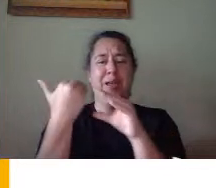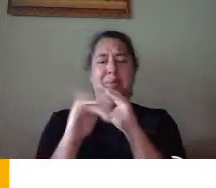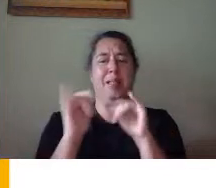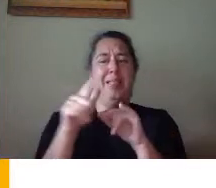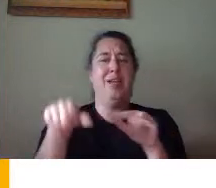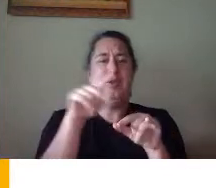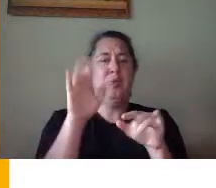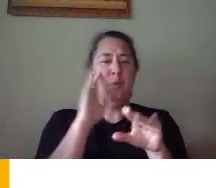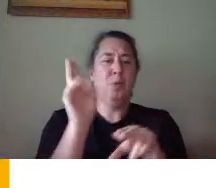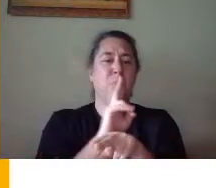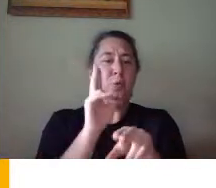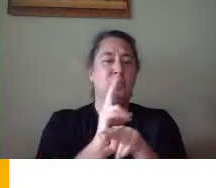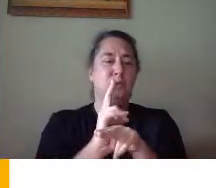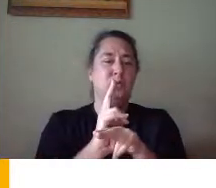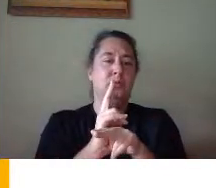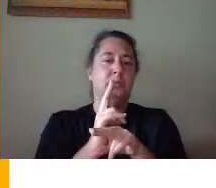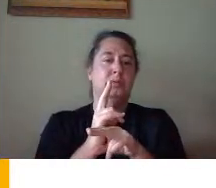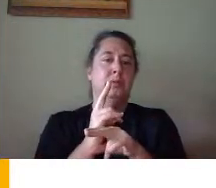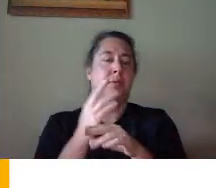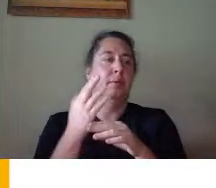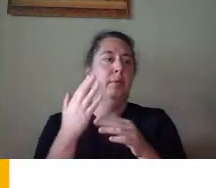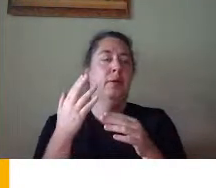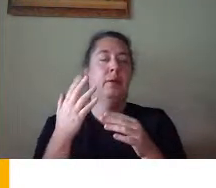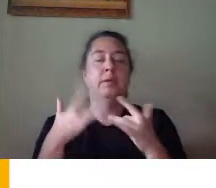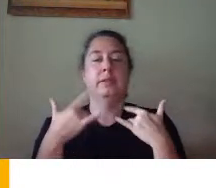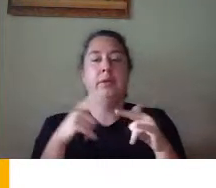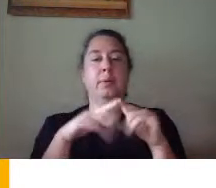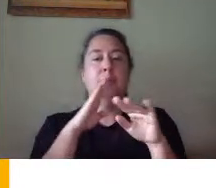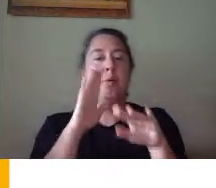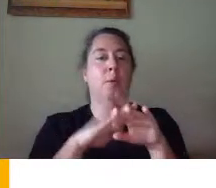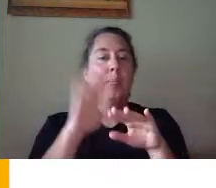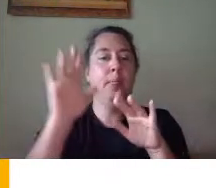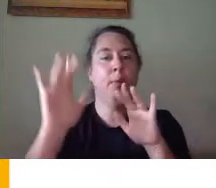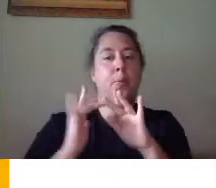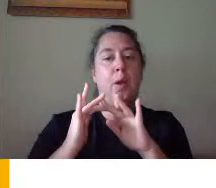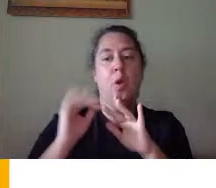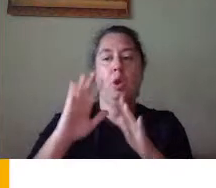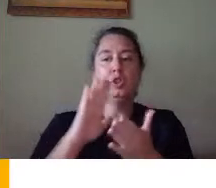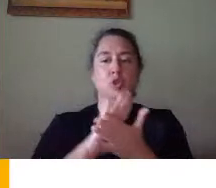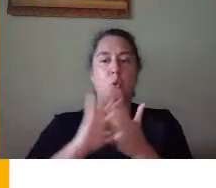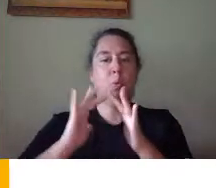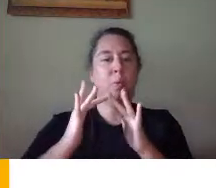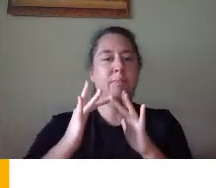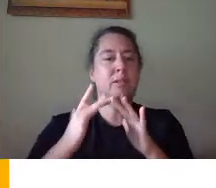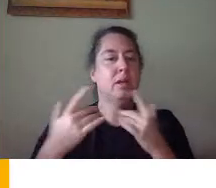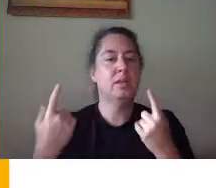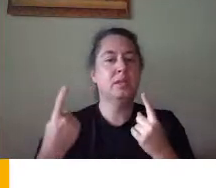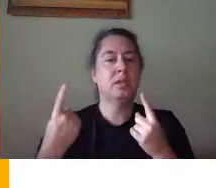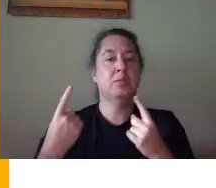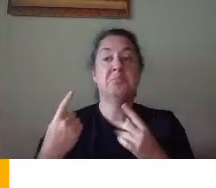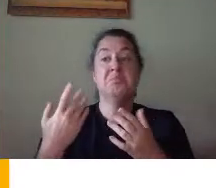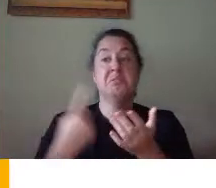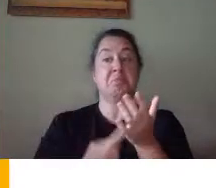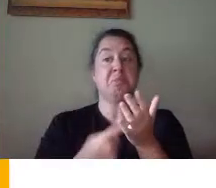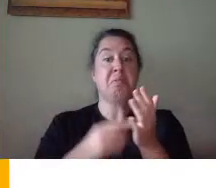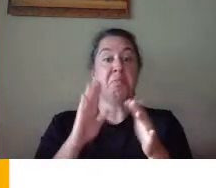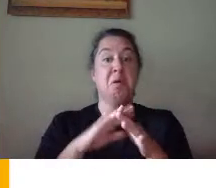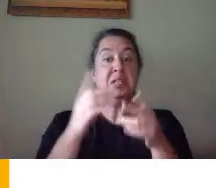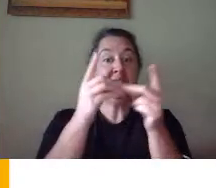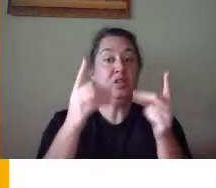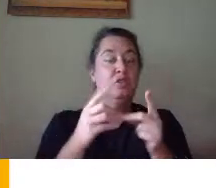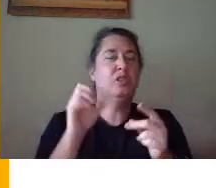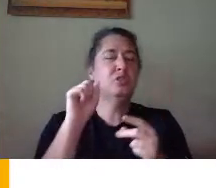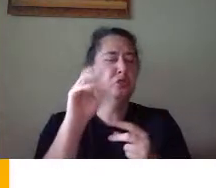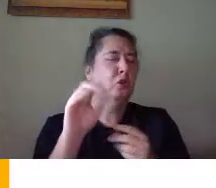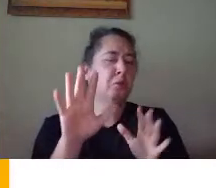to be using. That's usually posted on their websites, on the school website, in some cases, even the district site. So take